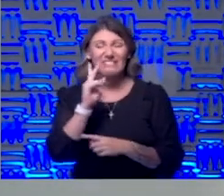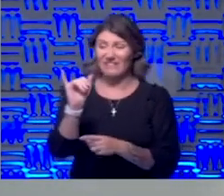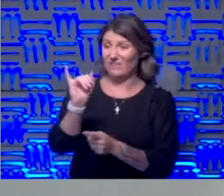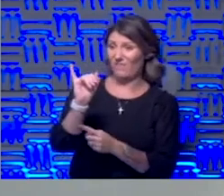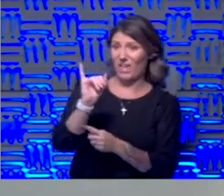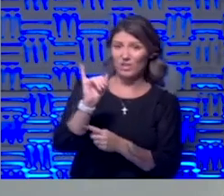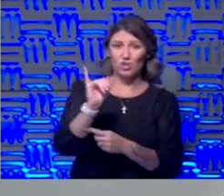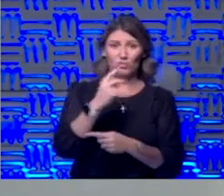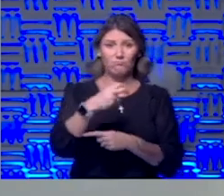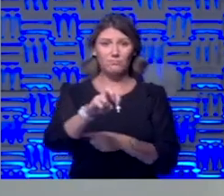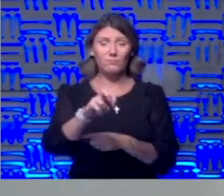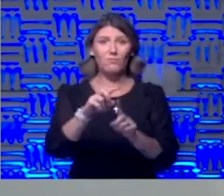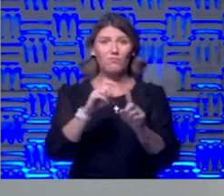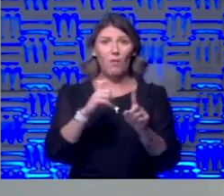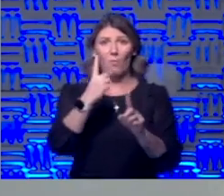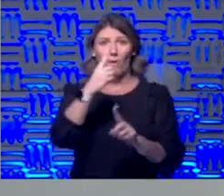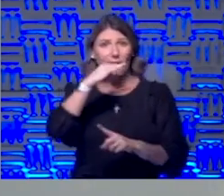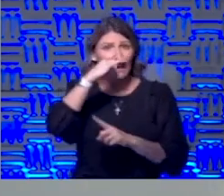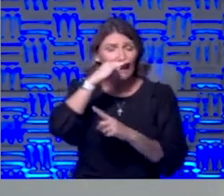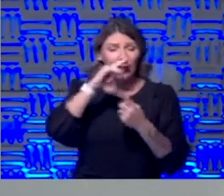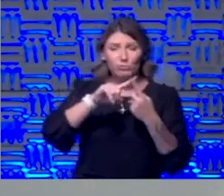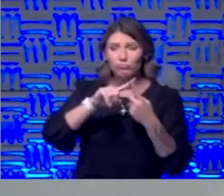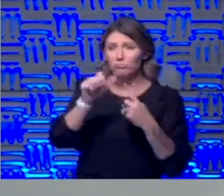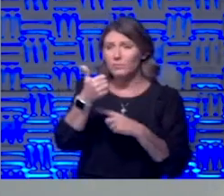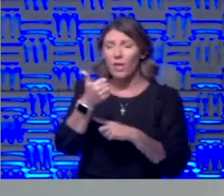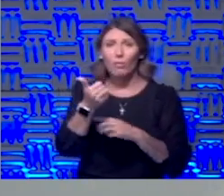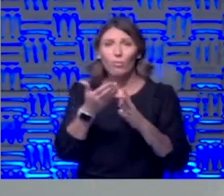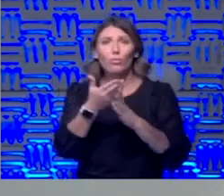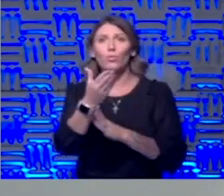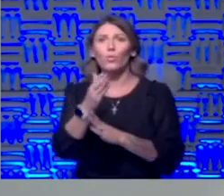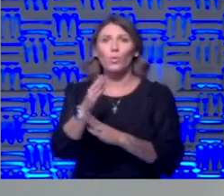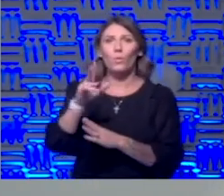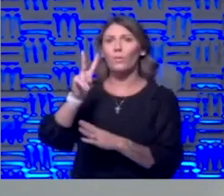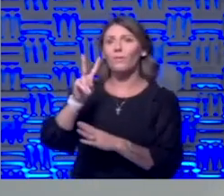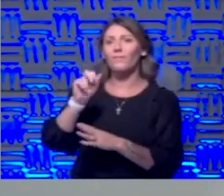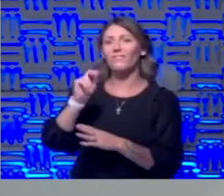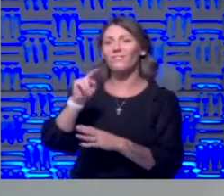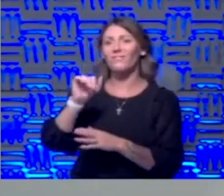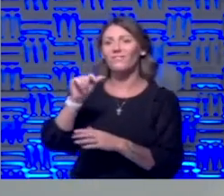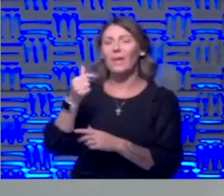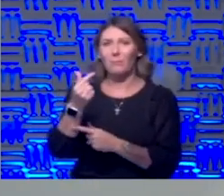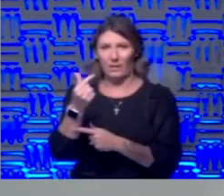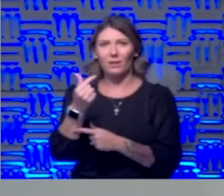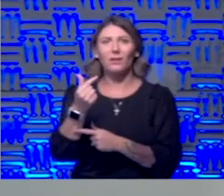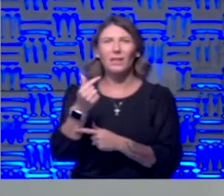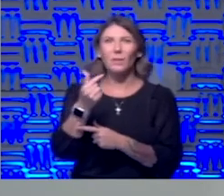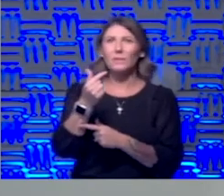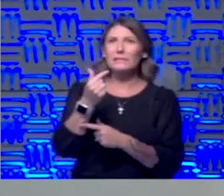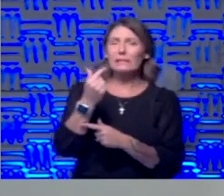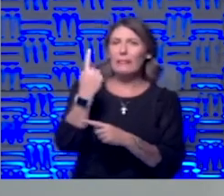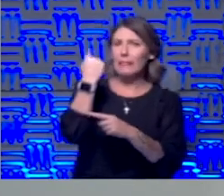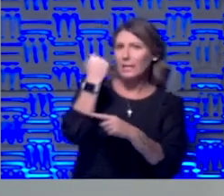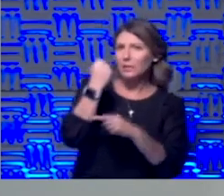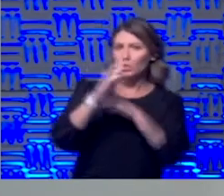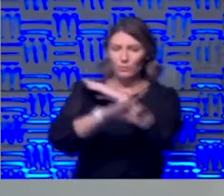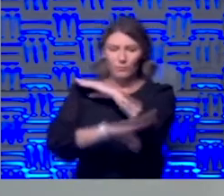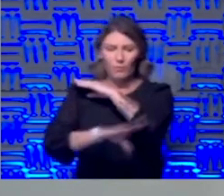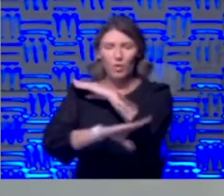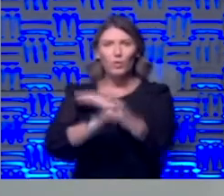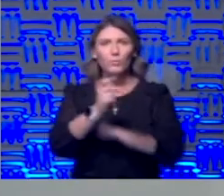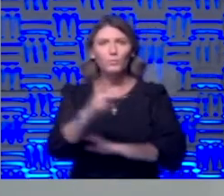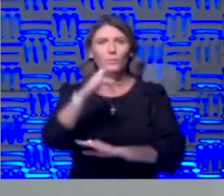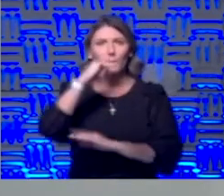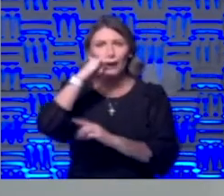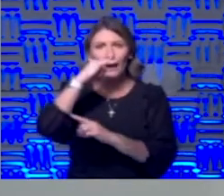transferred from one kid to another through vaping so about last fall we had some kids